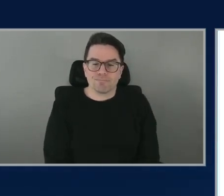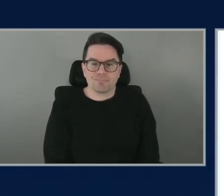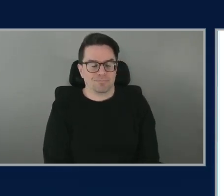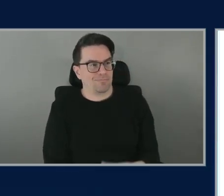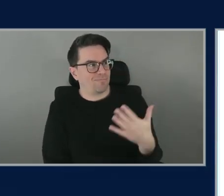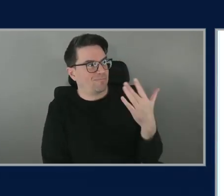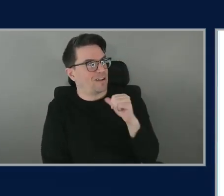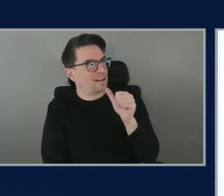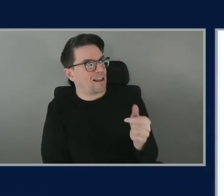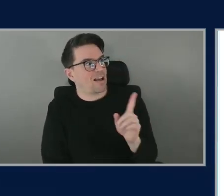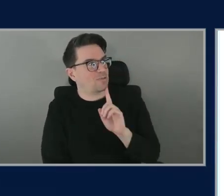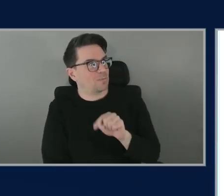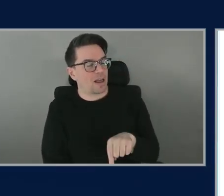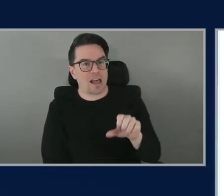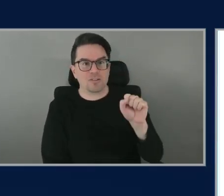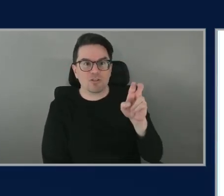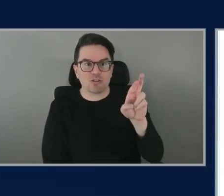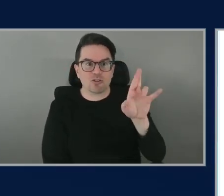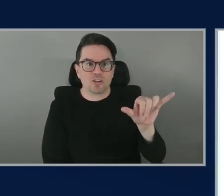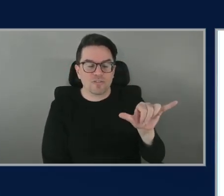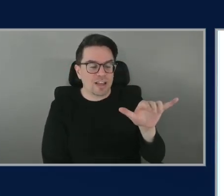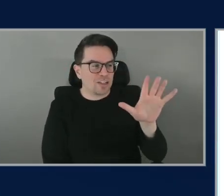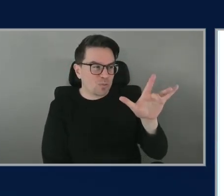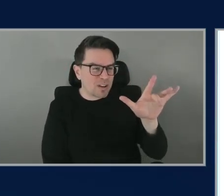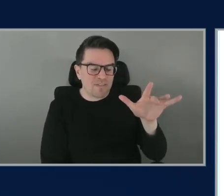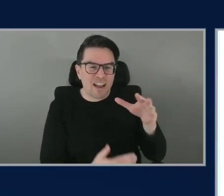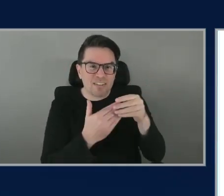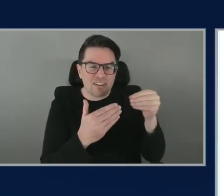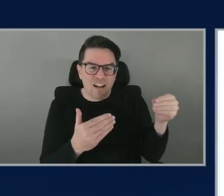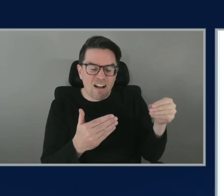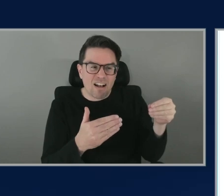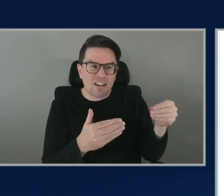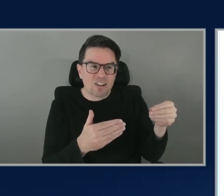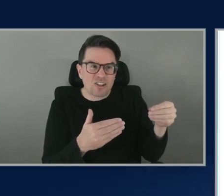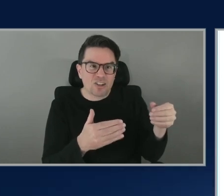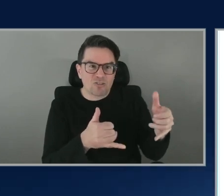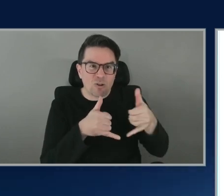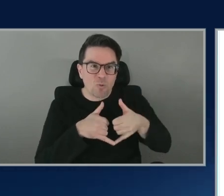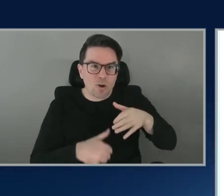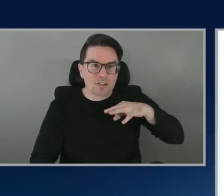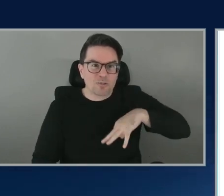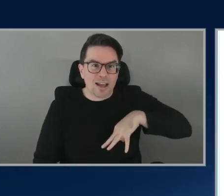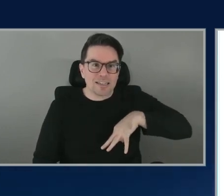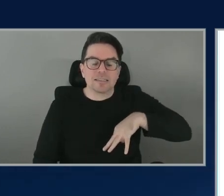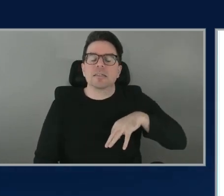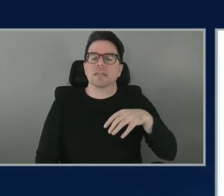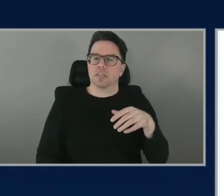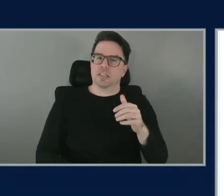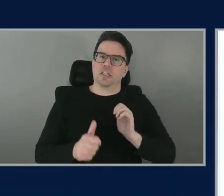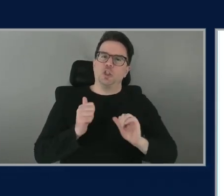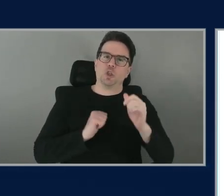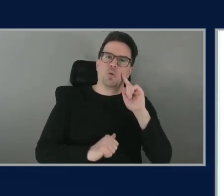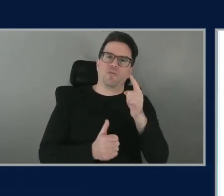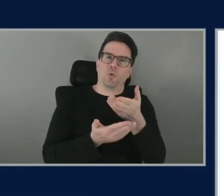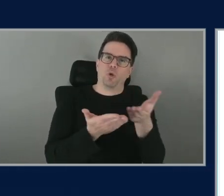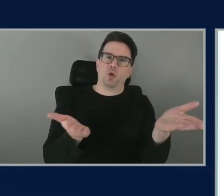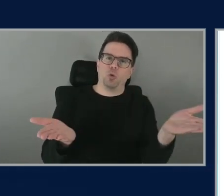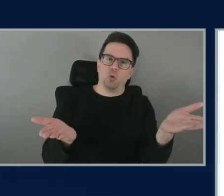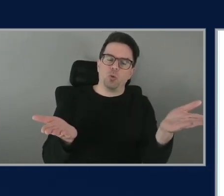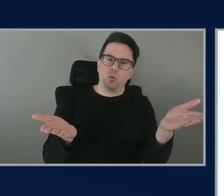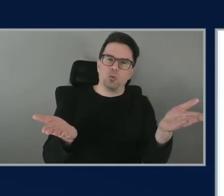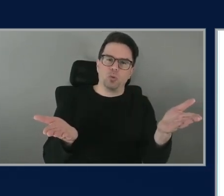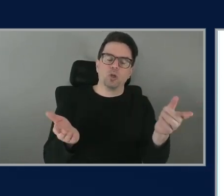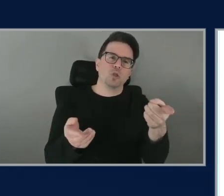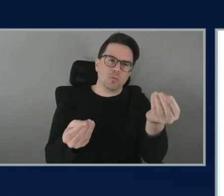respond to the survey um remember folks this is a show for you and effectively by you you tell us what you want to see more of